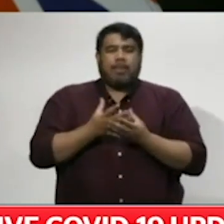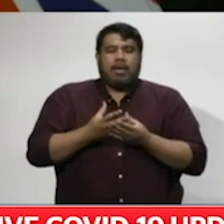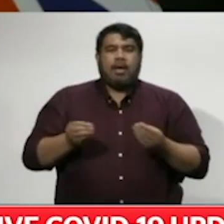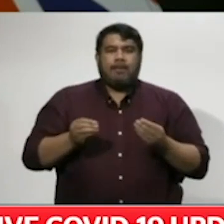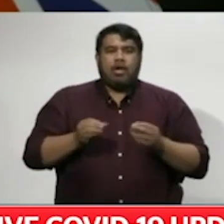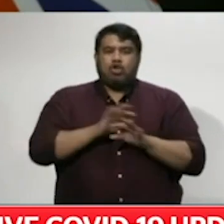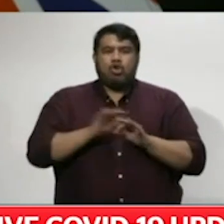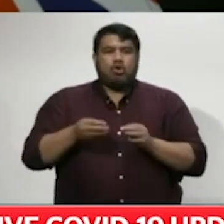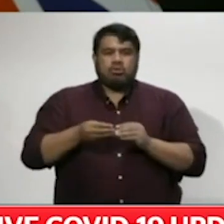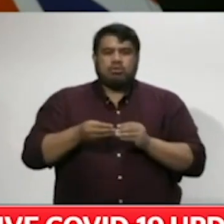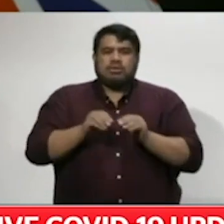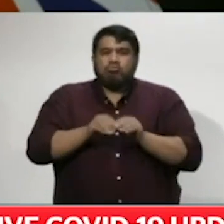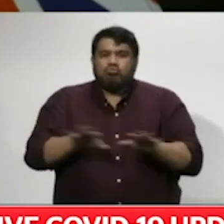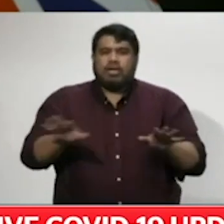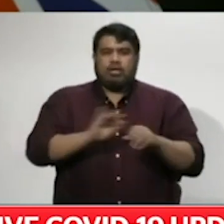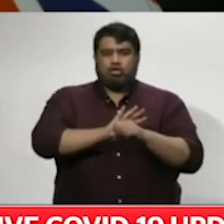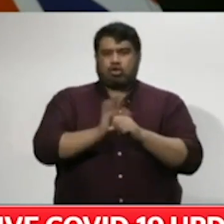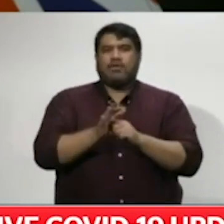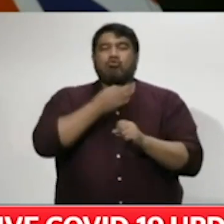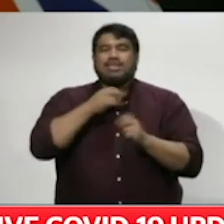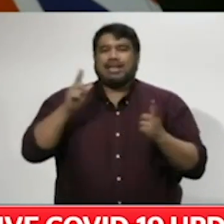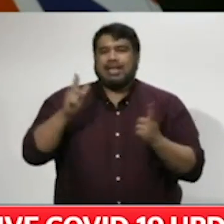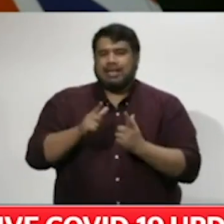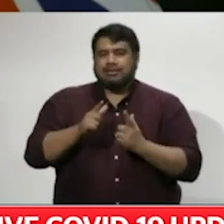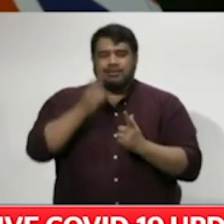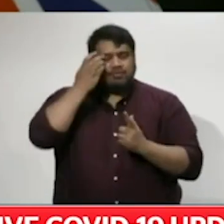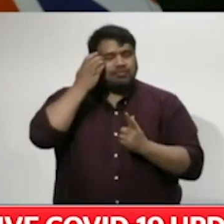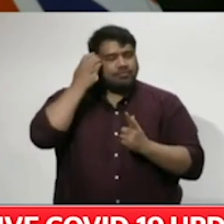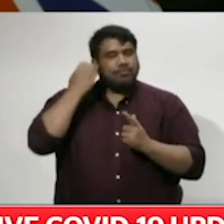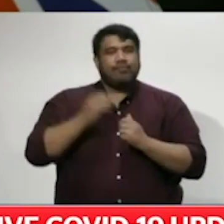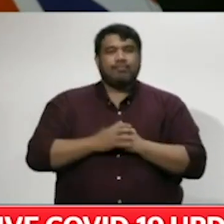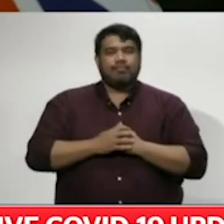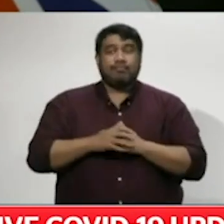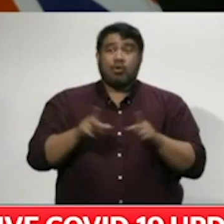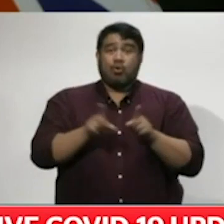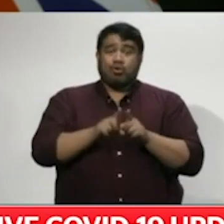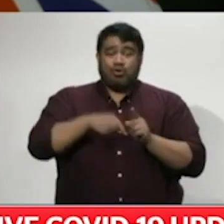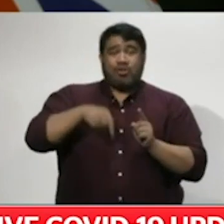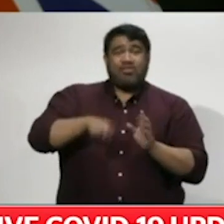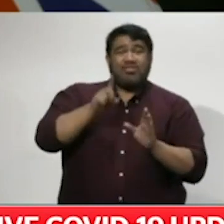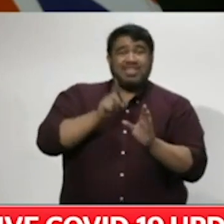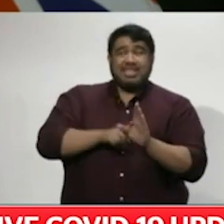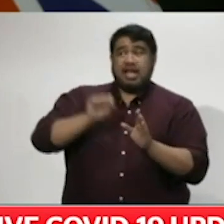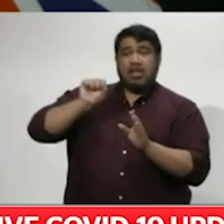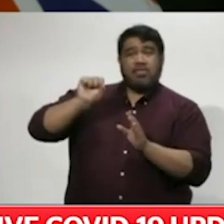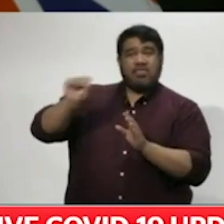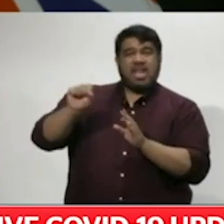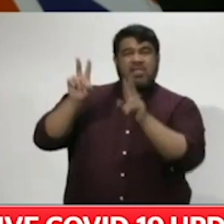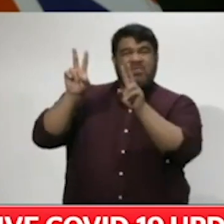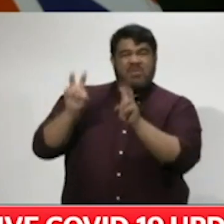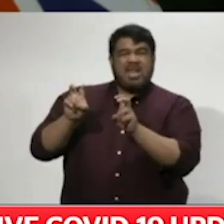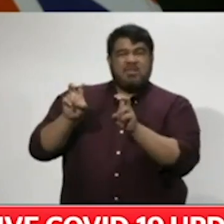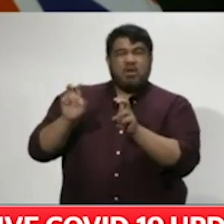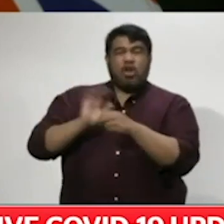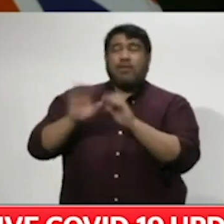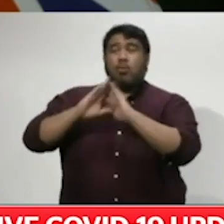greatly reduces the risk of passing on the COVID-19 infection. And fittingly, this year, the campaign theme is Save Lives,